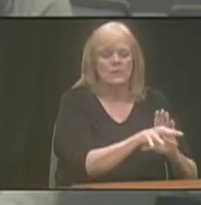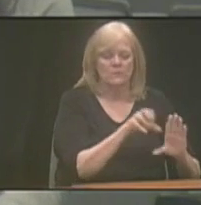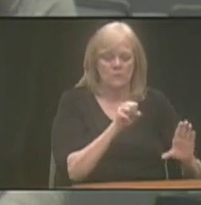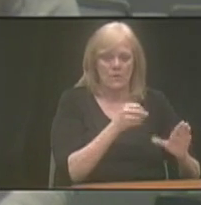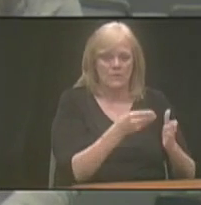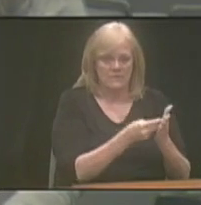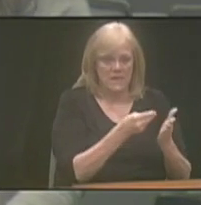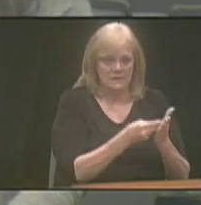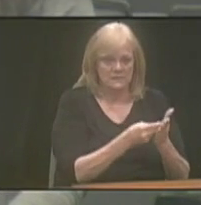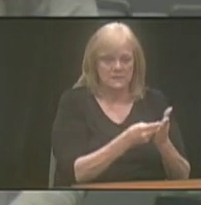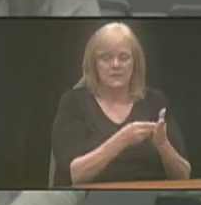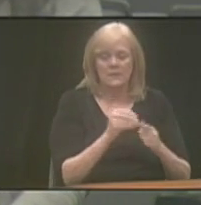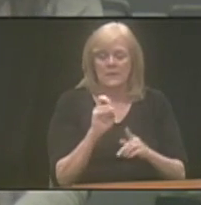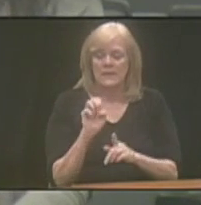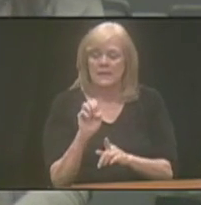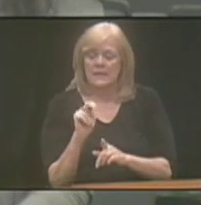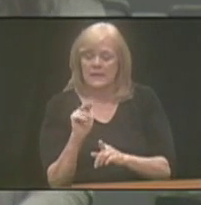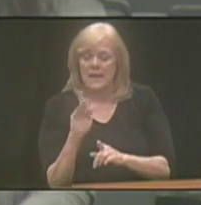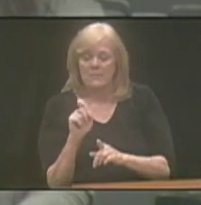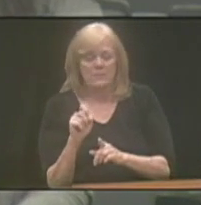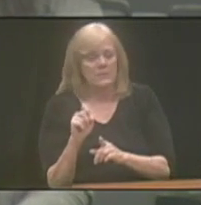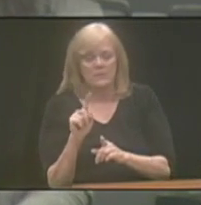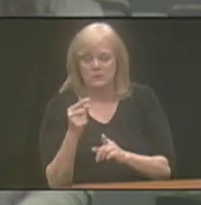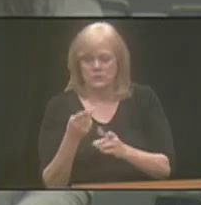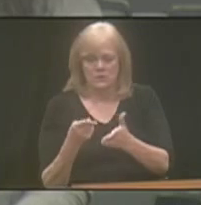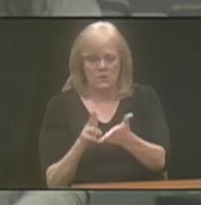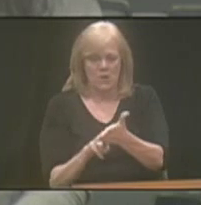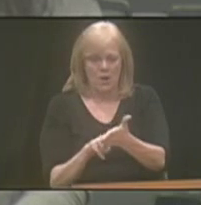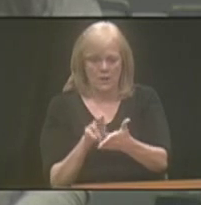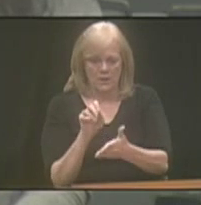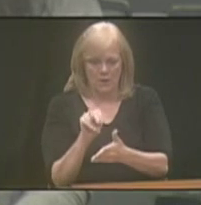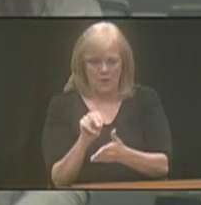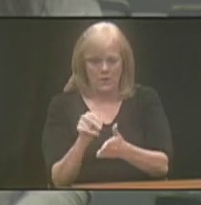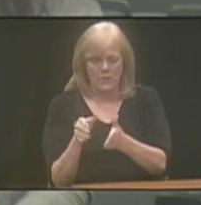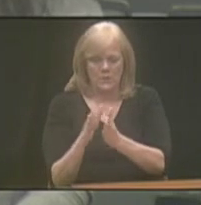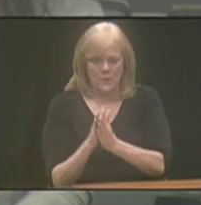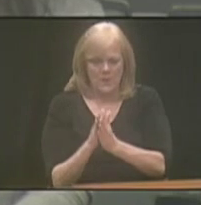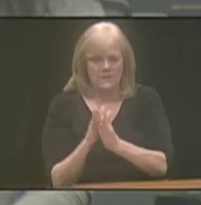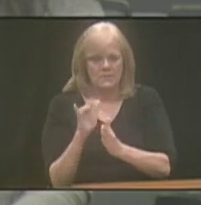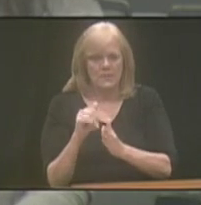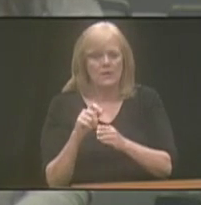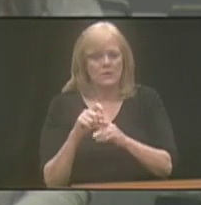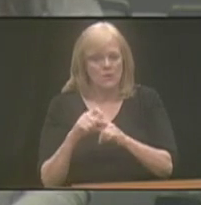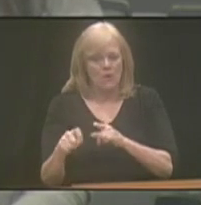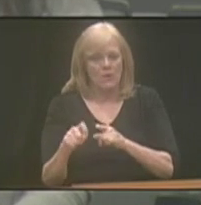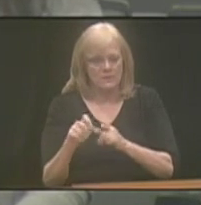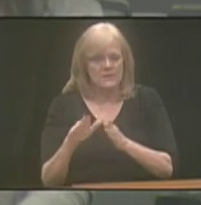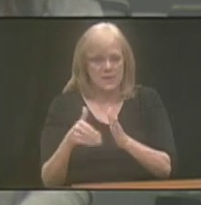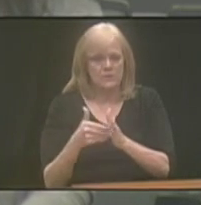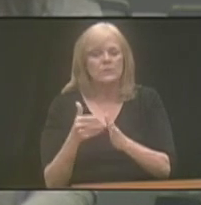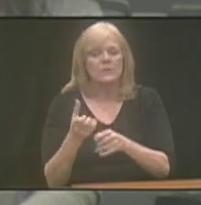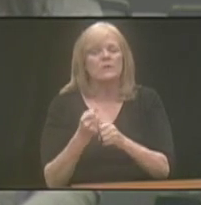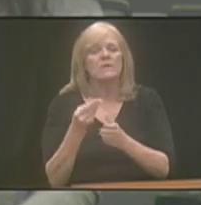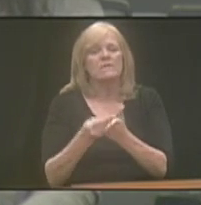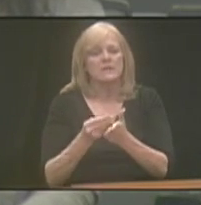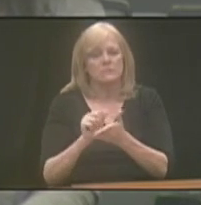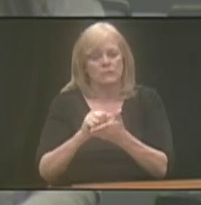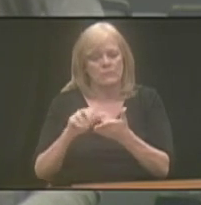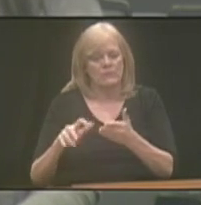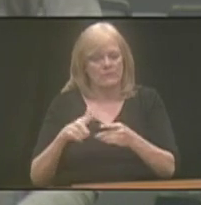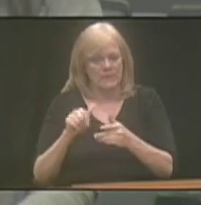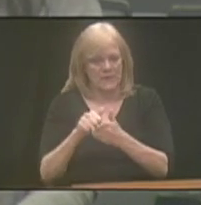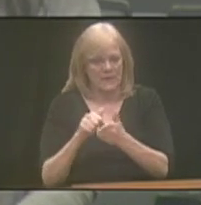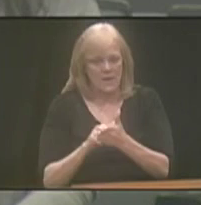the funds, whereas Enable, it's simply logging on or requesting by calling the call center to get your funds removed from the